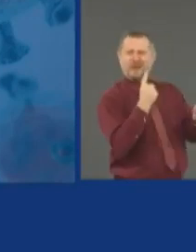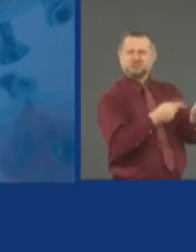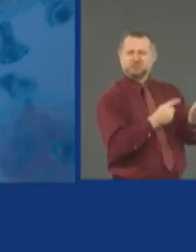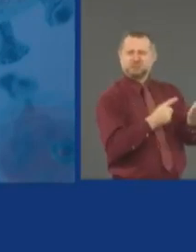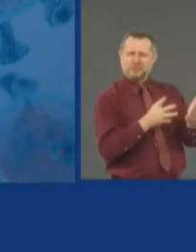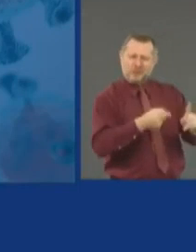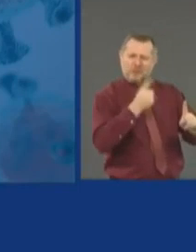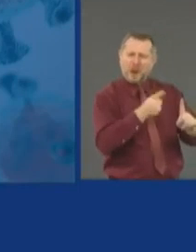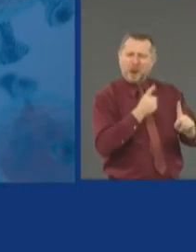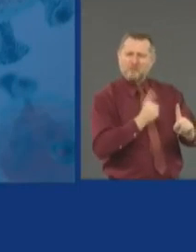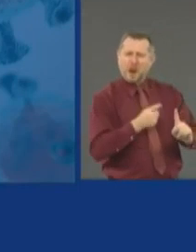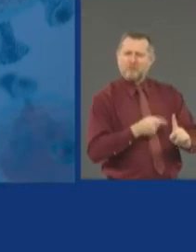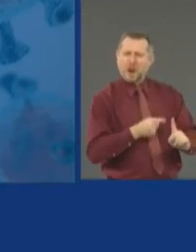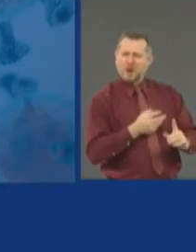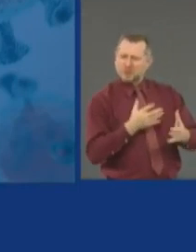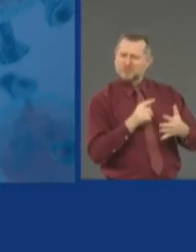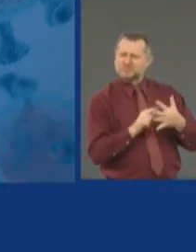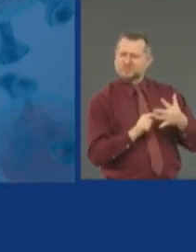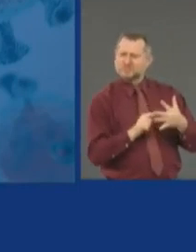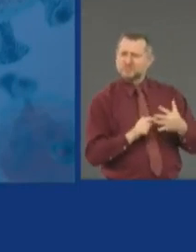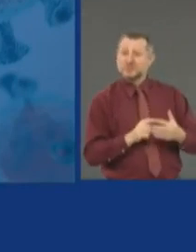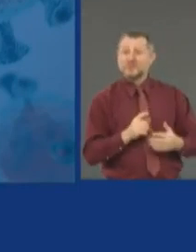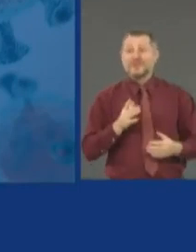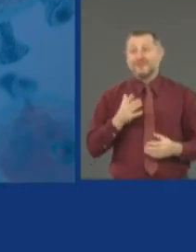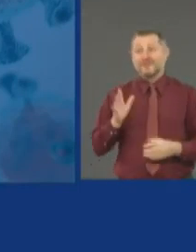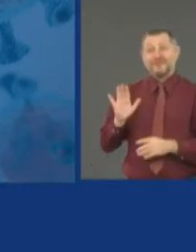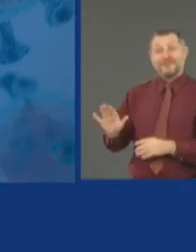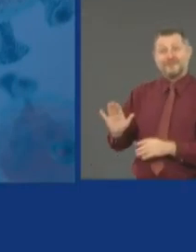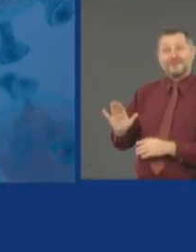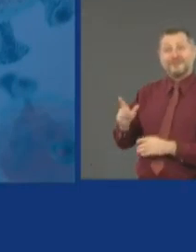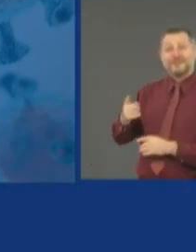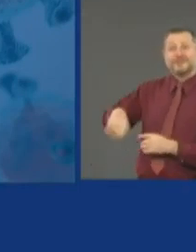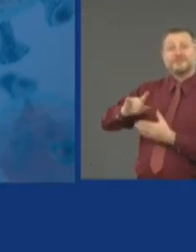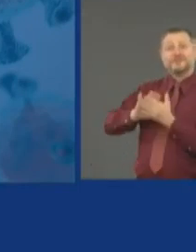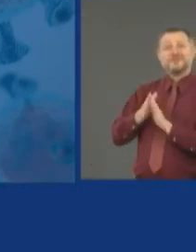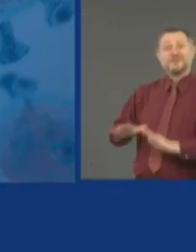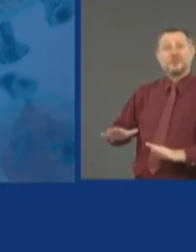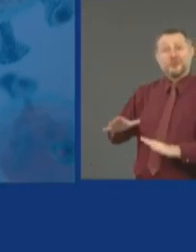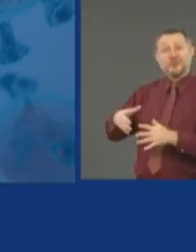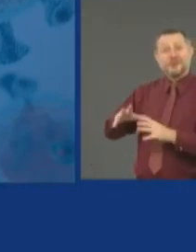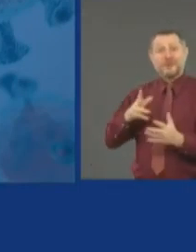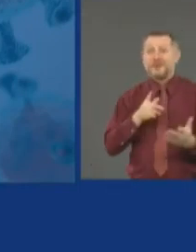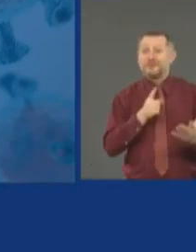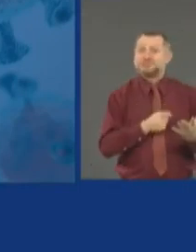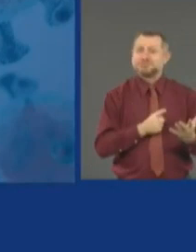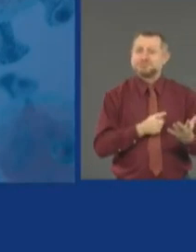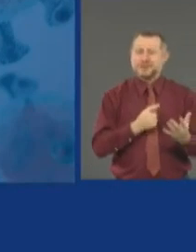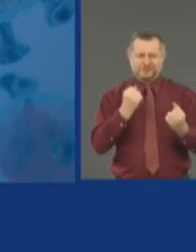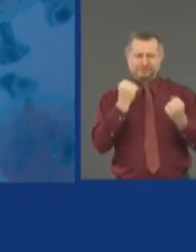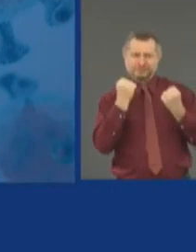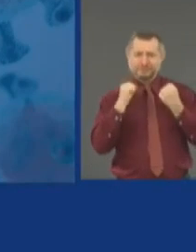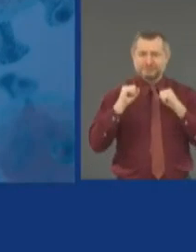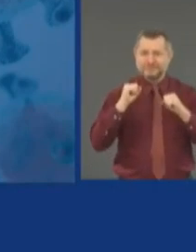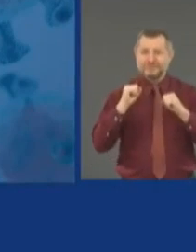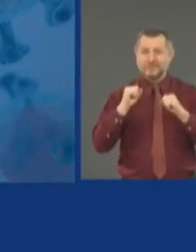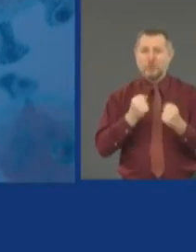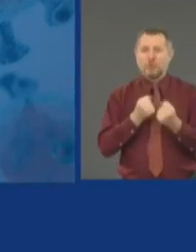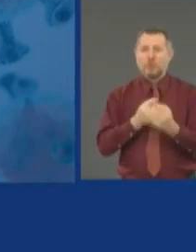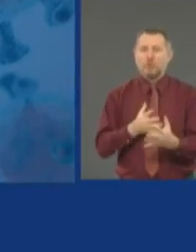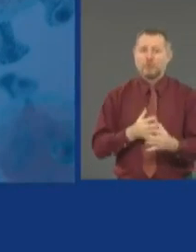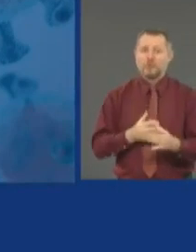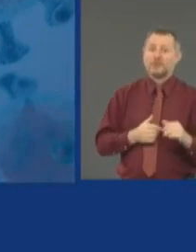and defy or frustrate the political forces that would like to say these protests are all criminals.